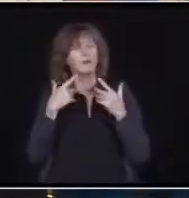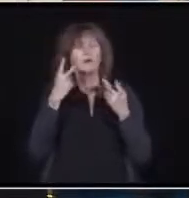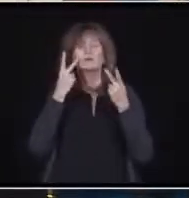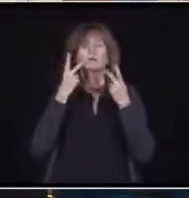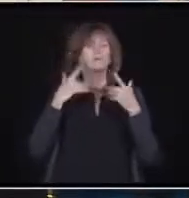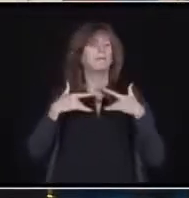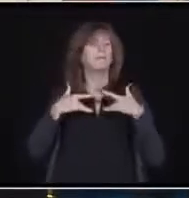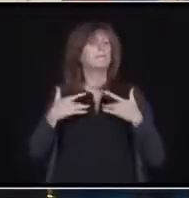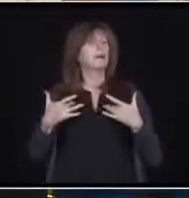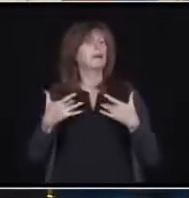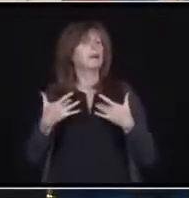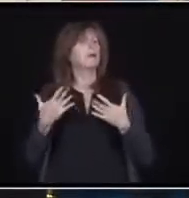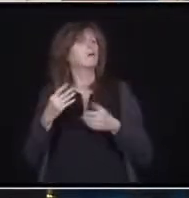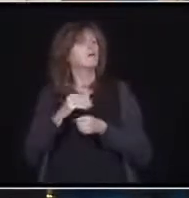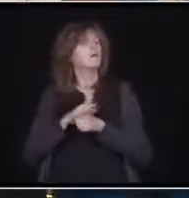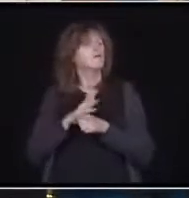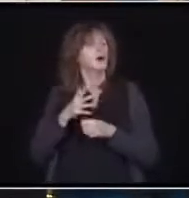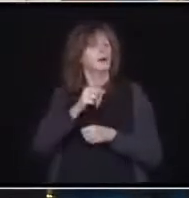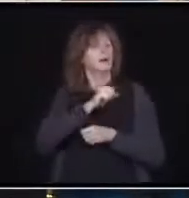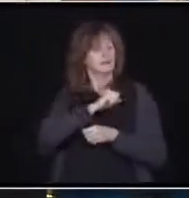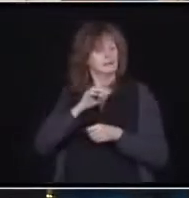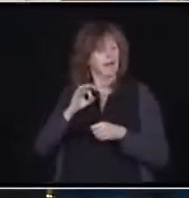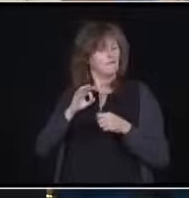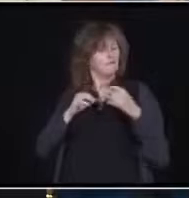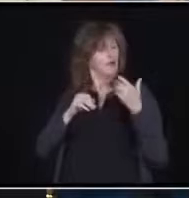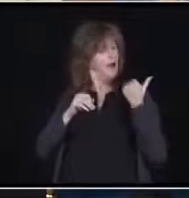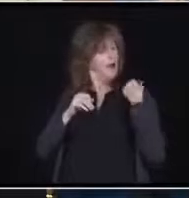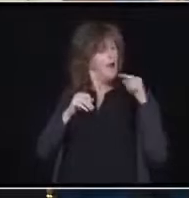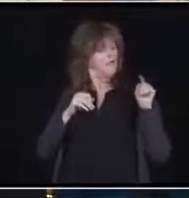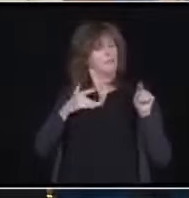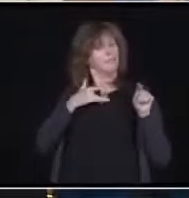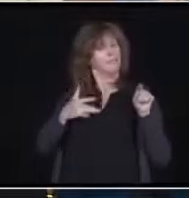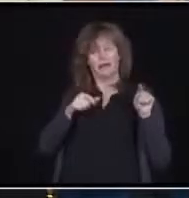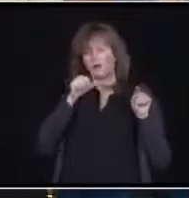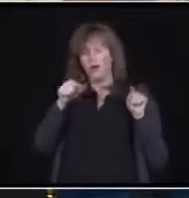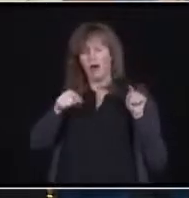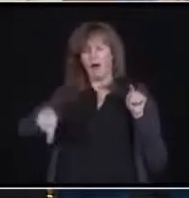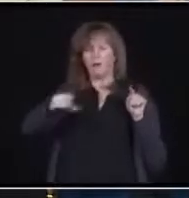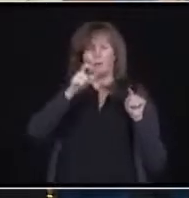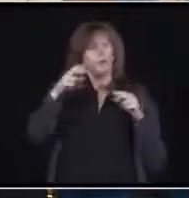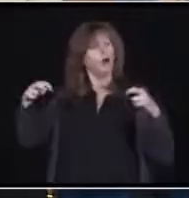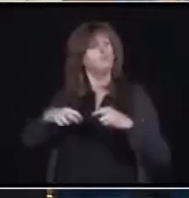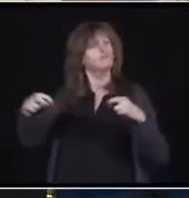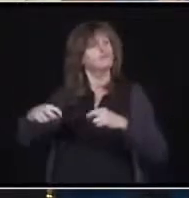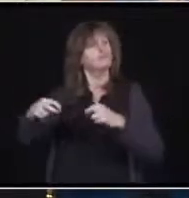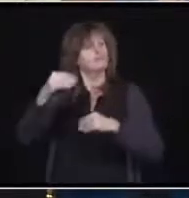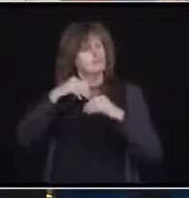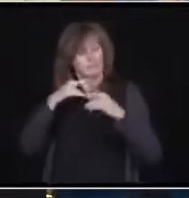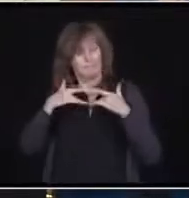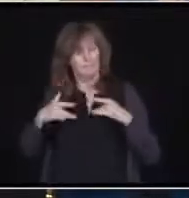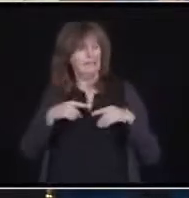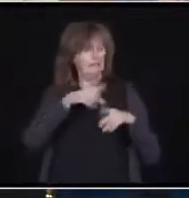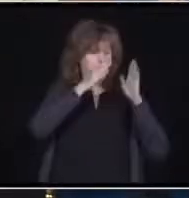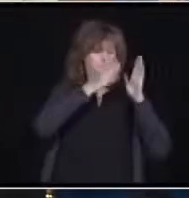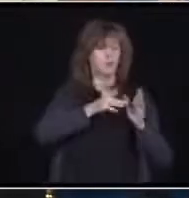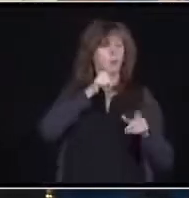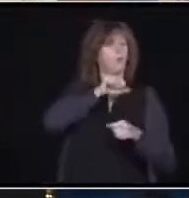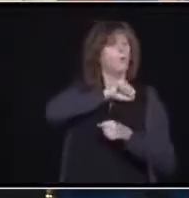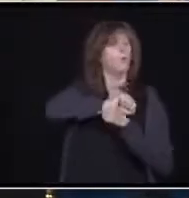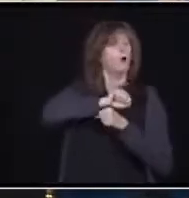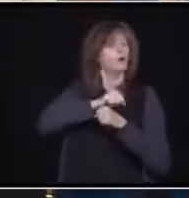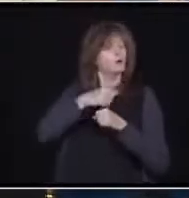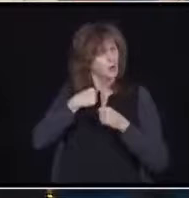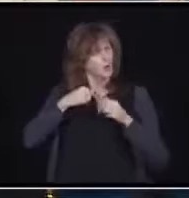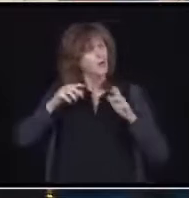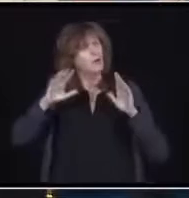se, more than the patrons. And I got to compliment all the restaurants. You guys are doing